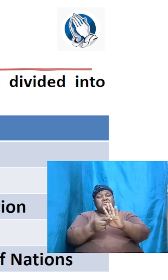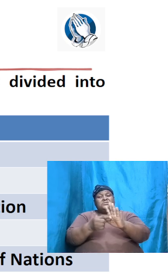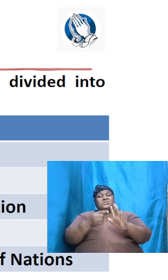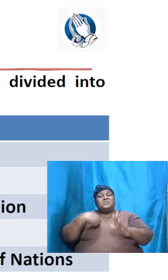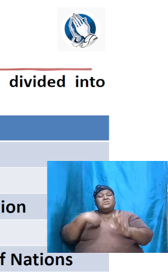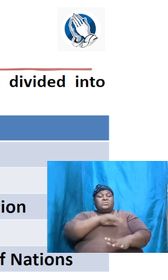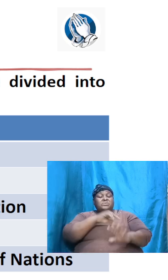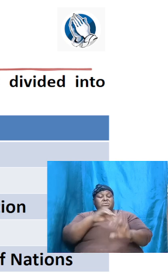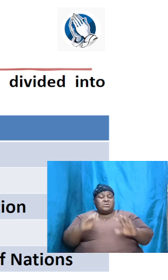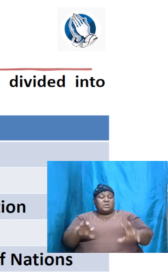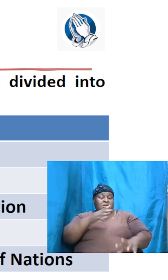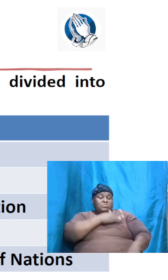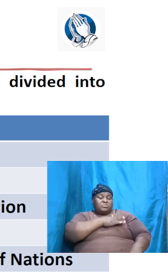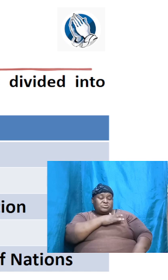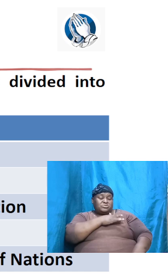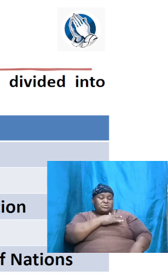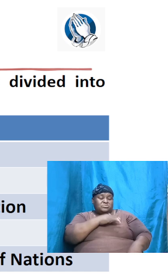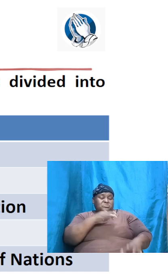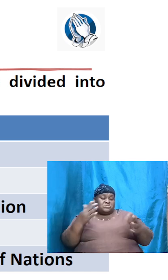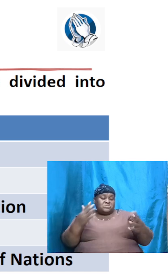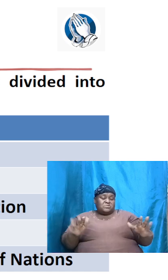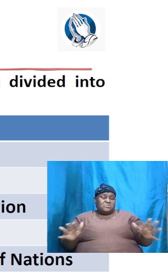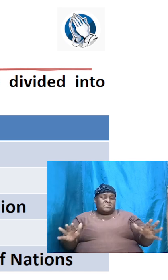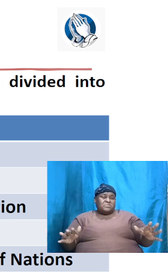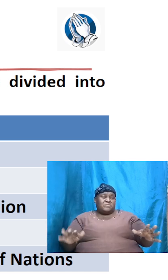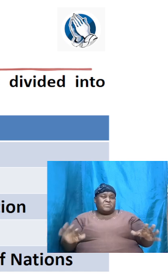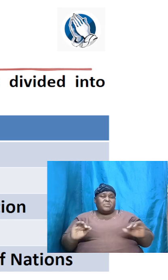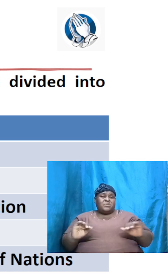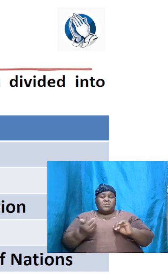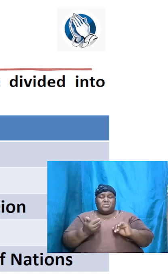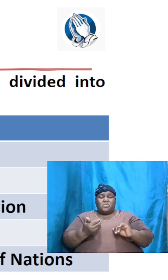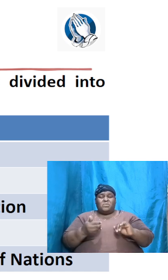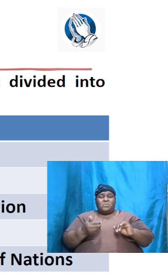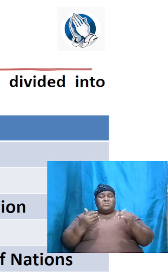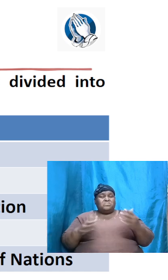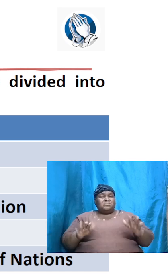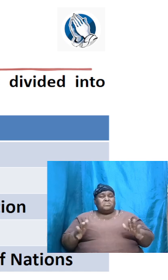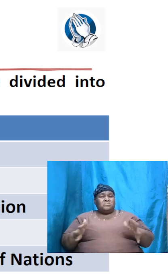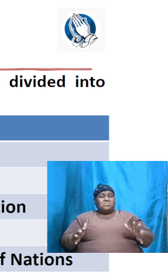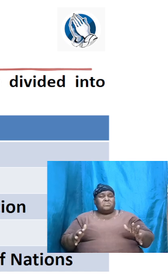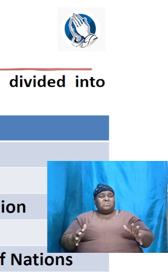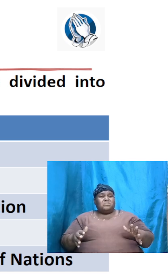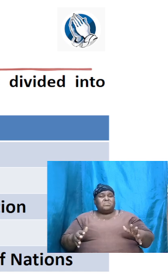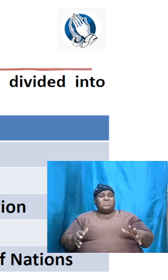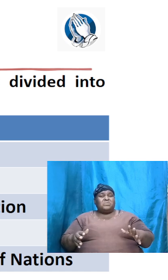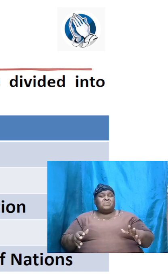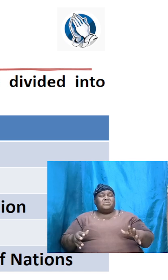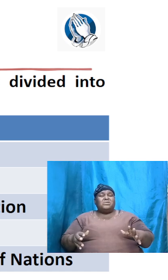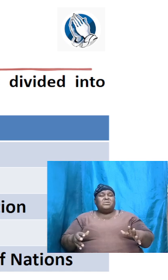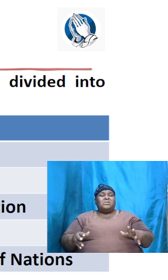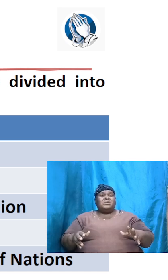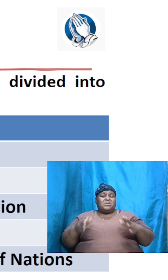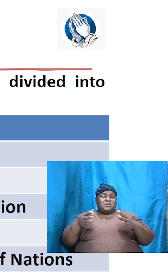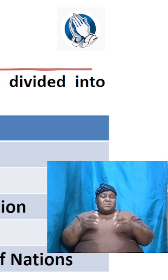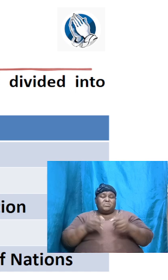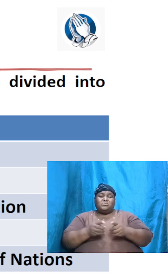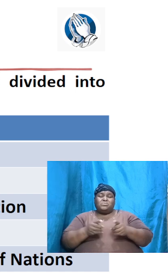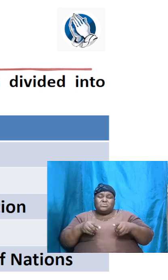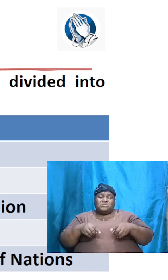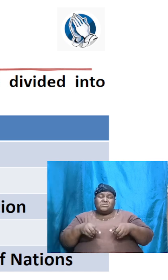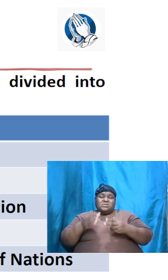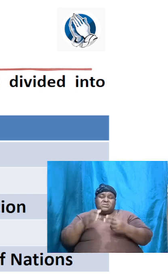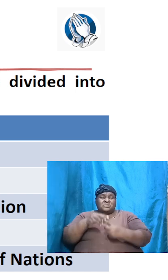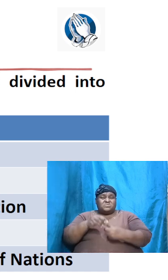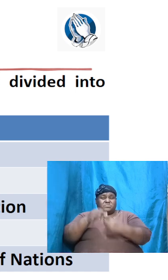can appreciate what was done and how it was done in a kind of sequential way. And so we had